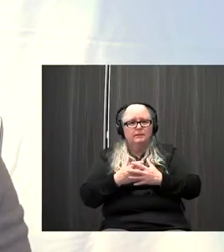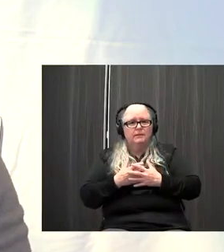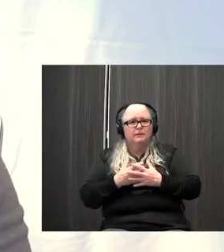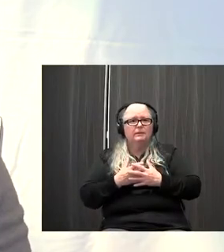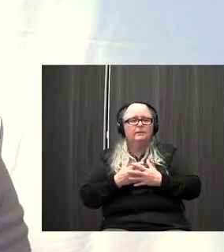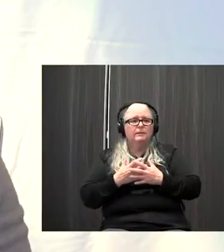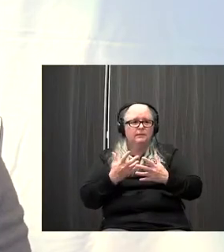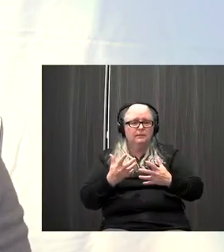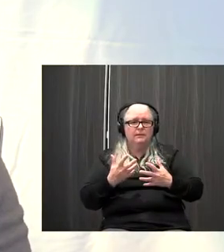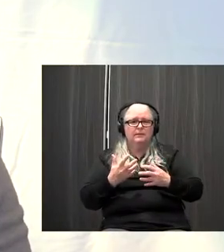exhalation, let it fold back.